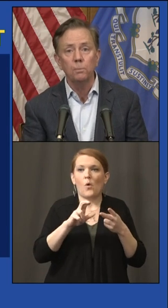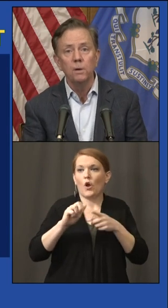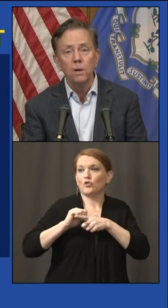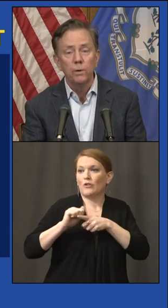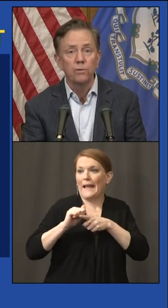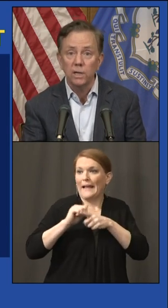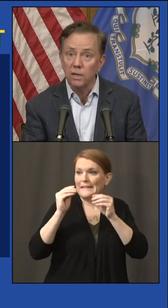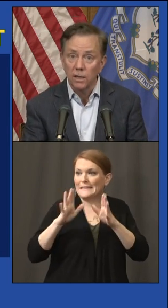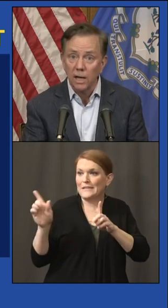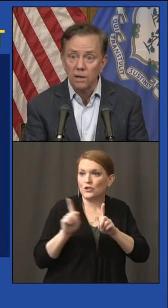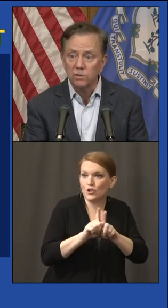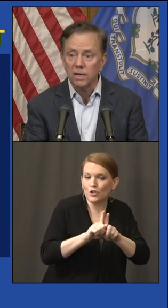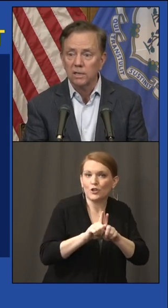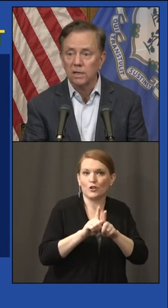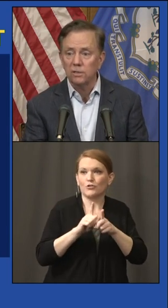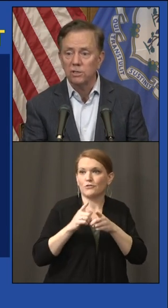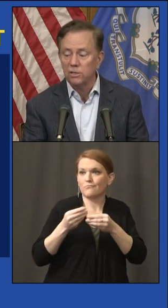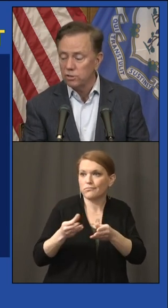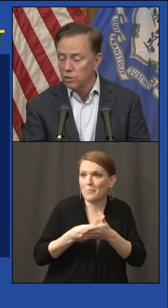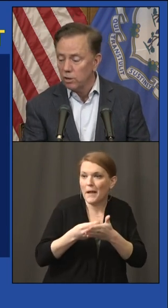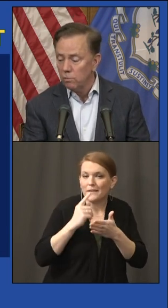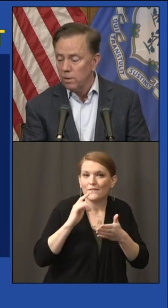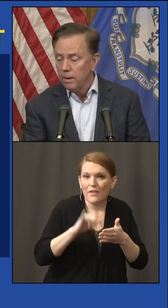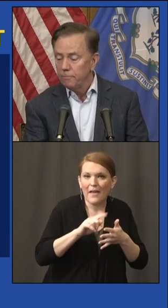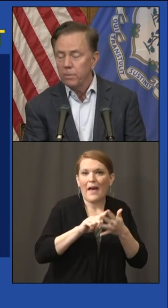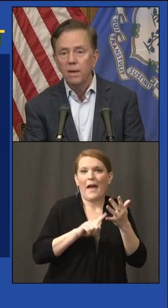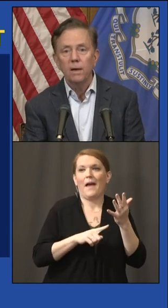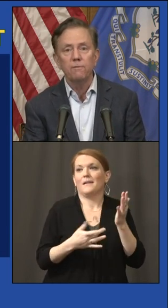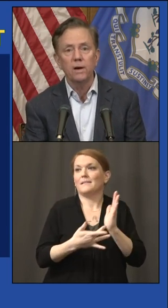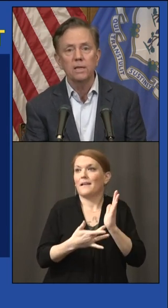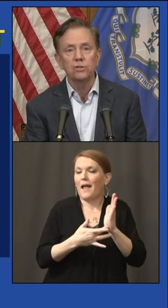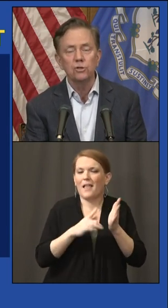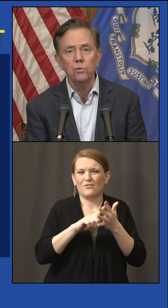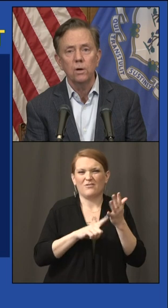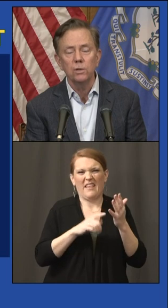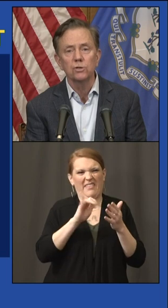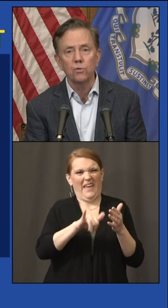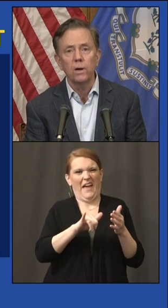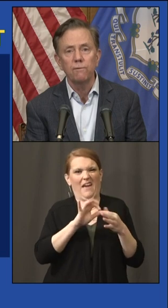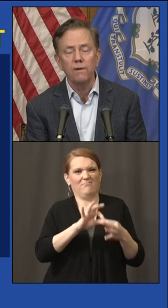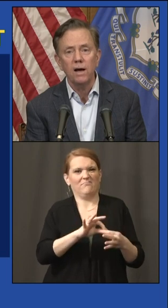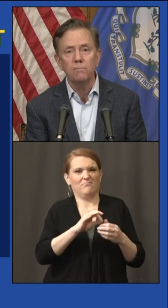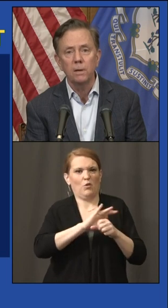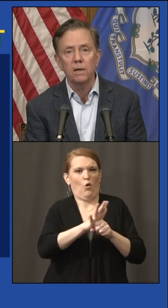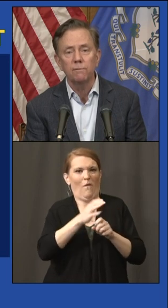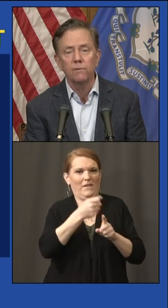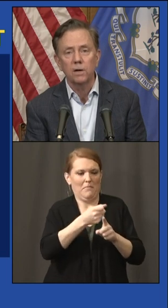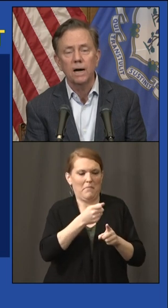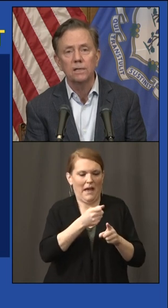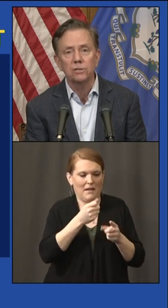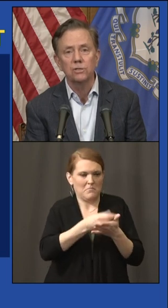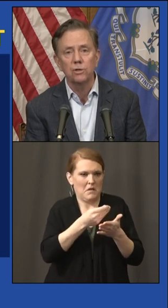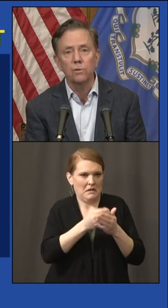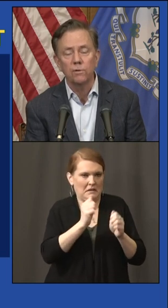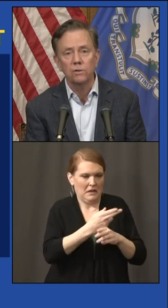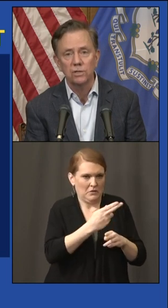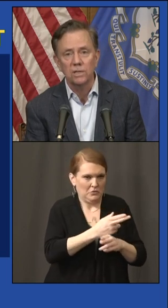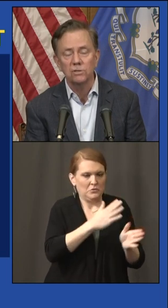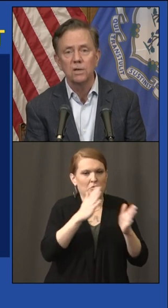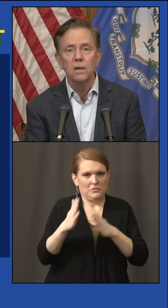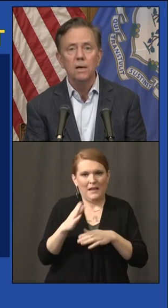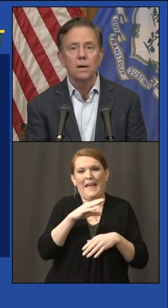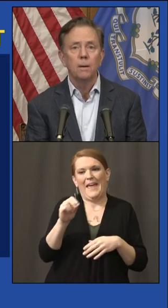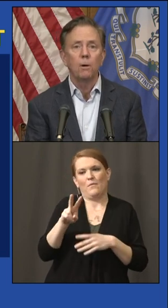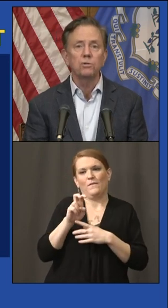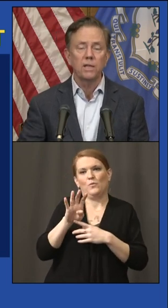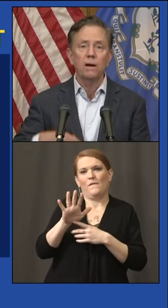and help. We've already done a lot on technology, as you know. And finally, 225 million for colleges and universities.